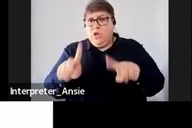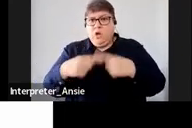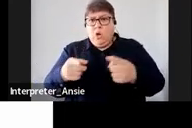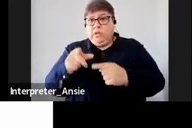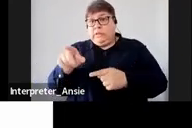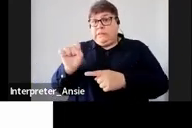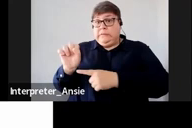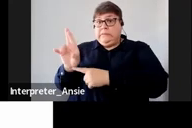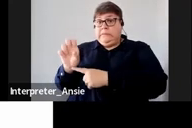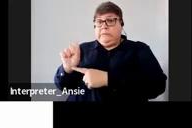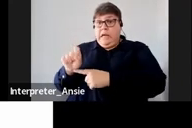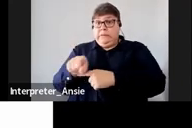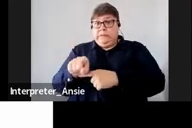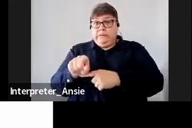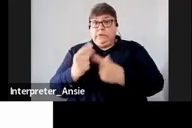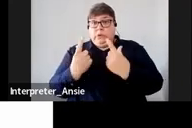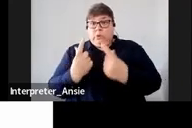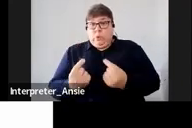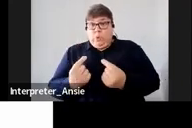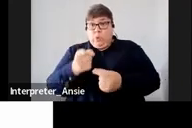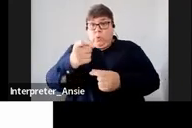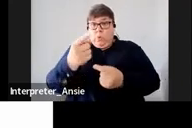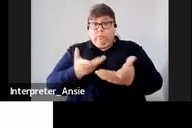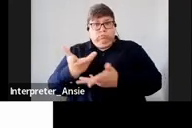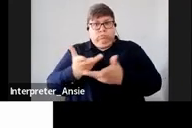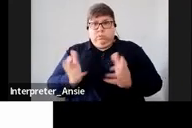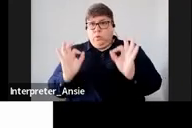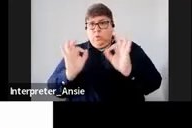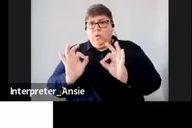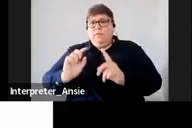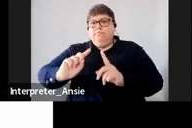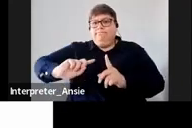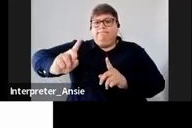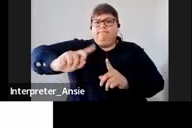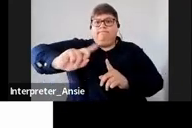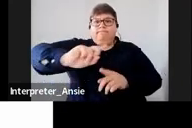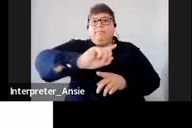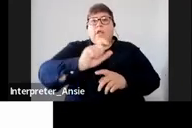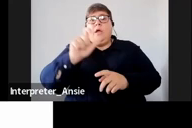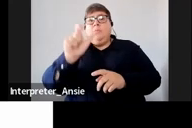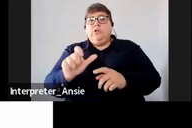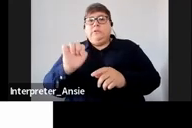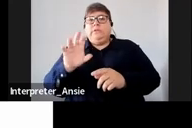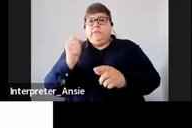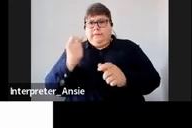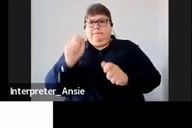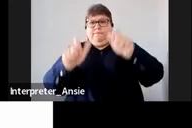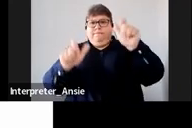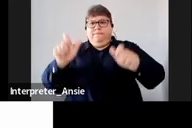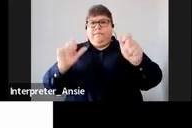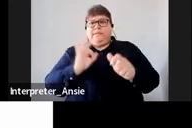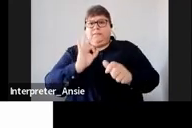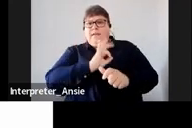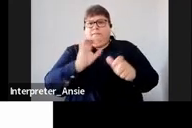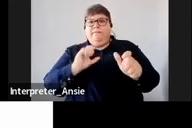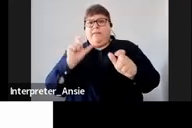that is interacting with you at that point in time any other person who was tasked with that responsibility will do exactly the same